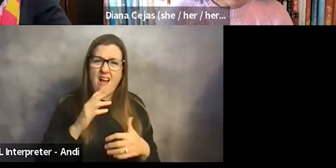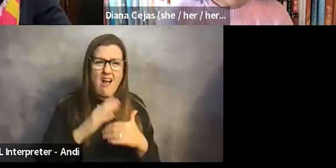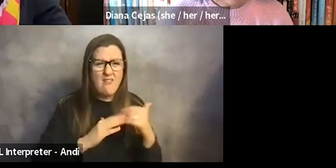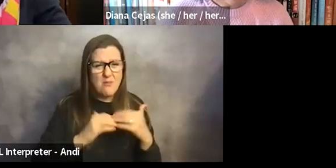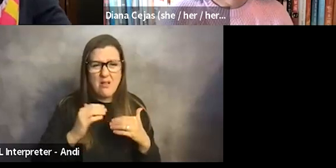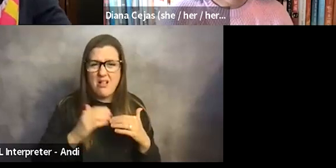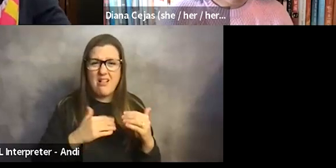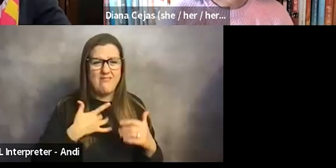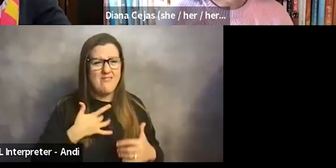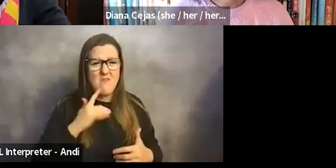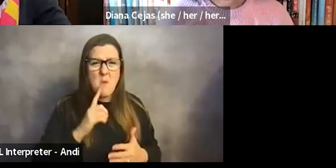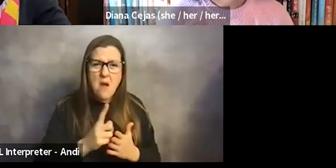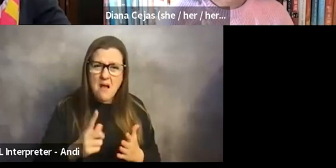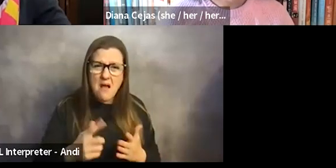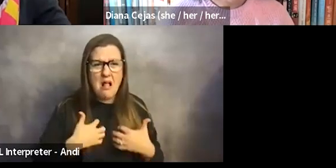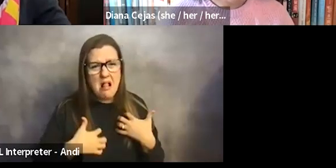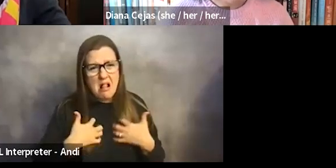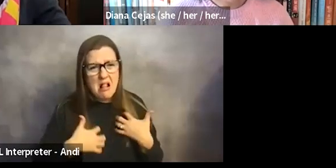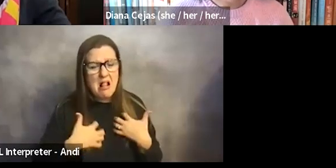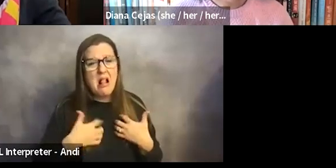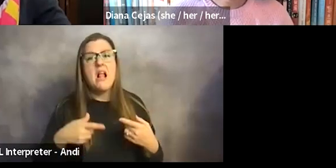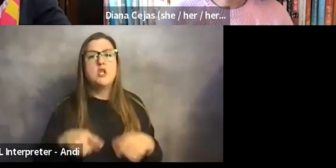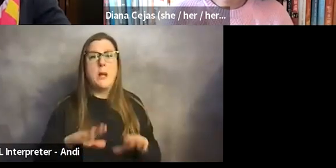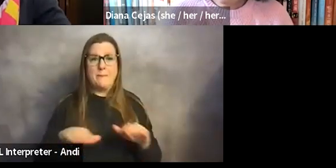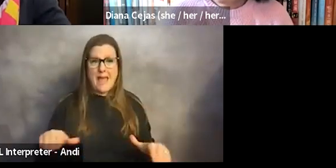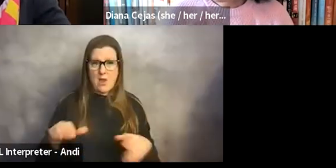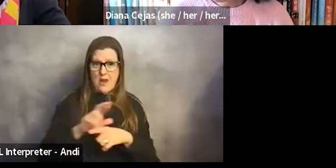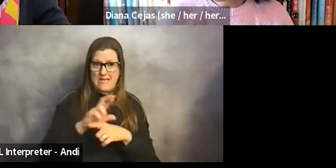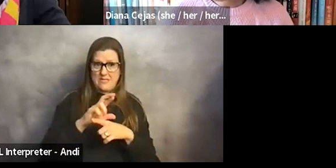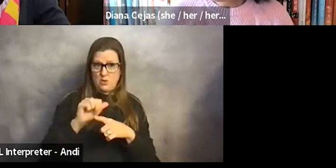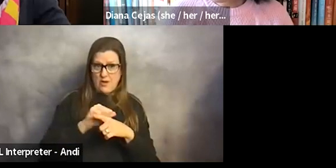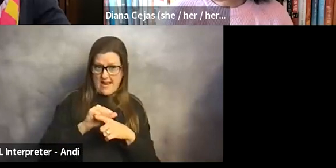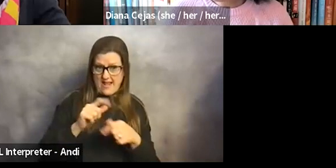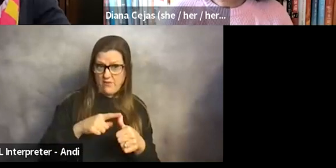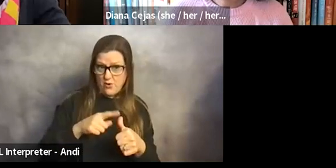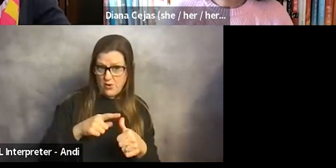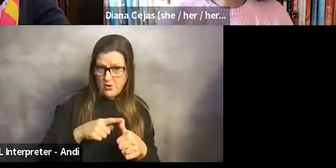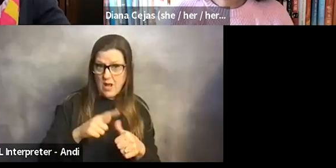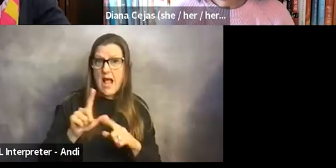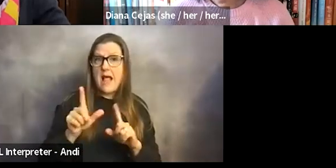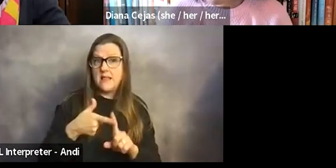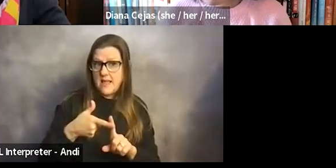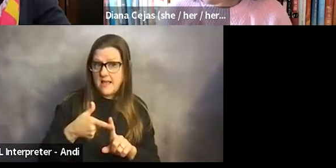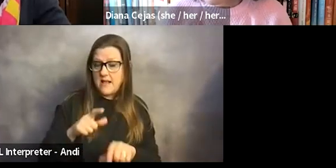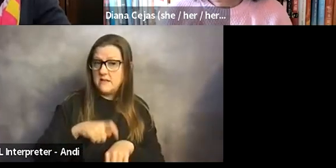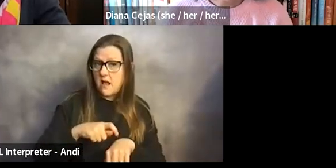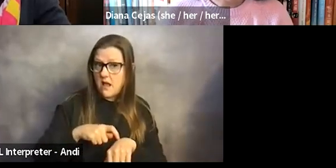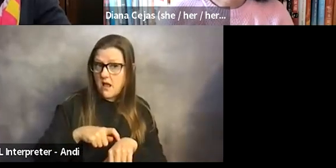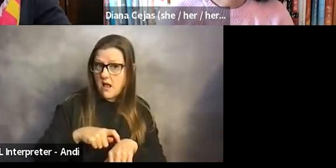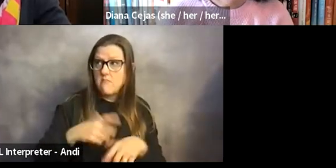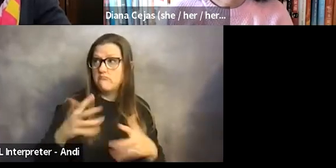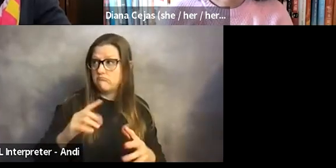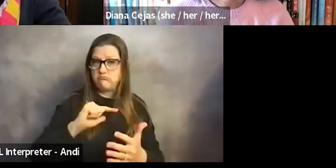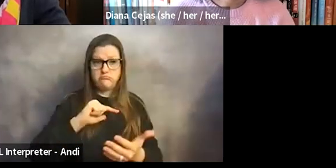Once I, I was in my pediatric residency training program at first, and then when it came time for me to graduate